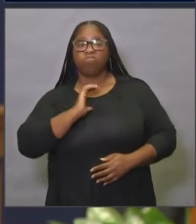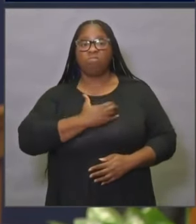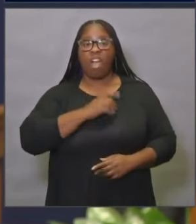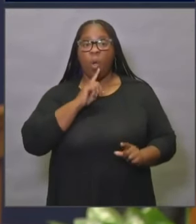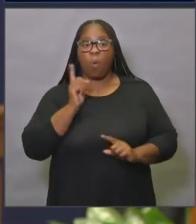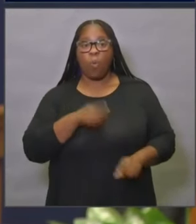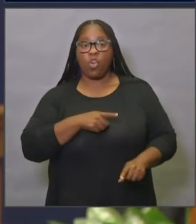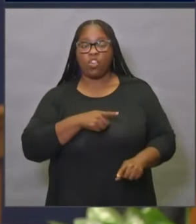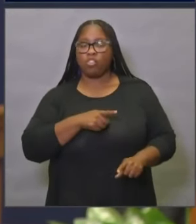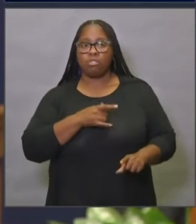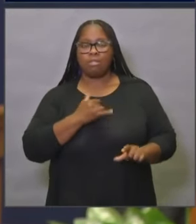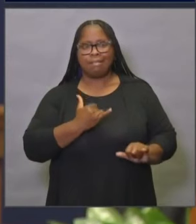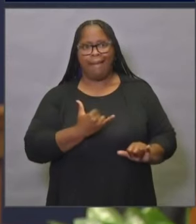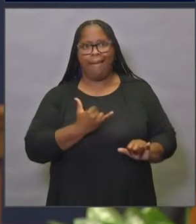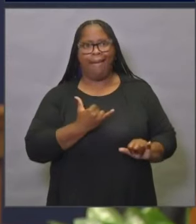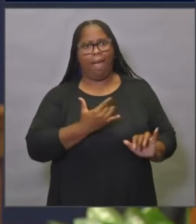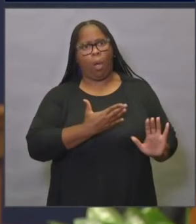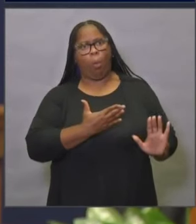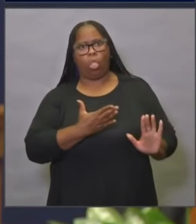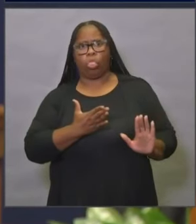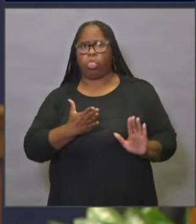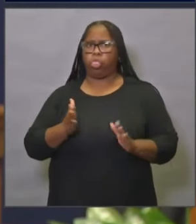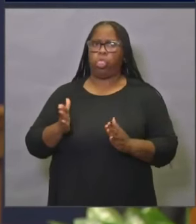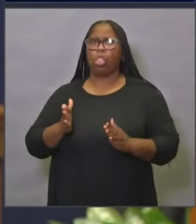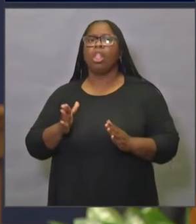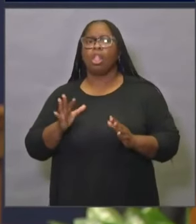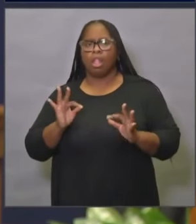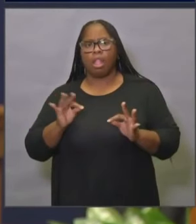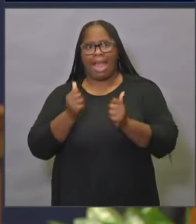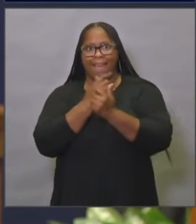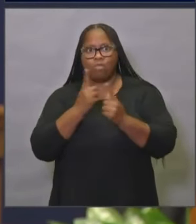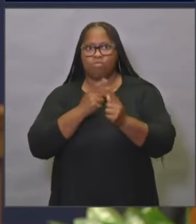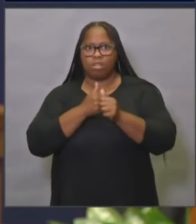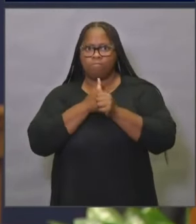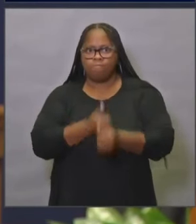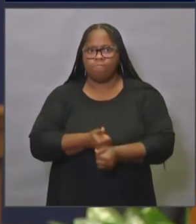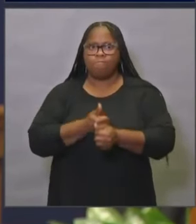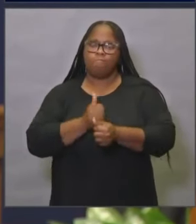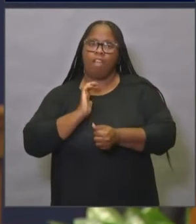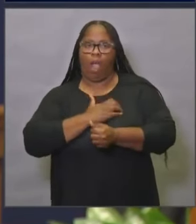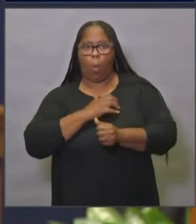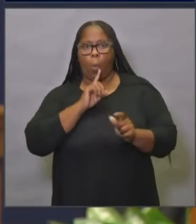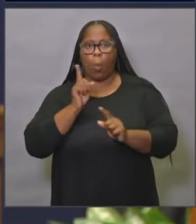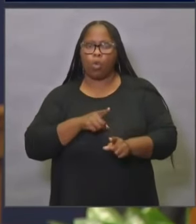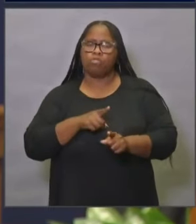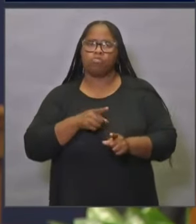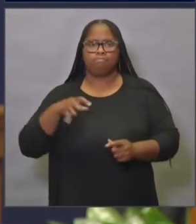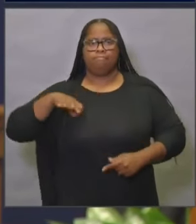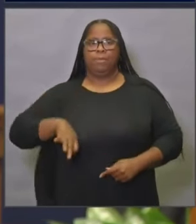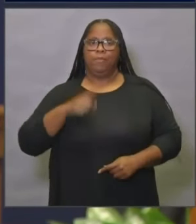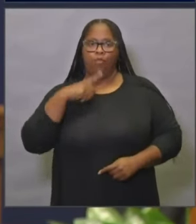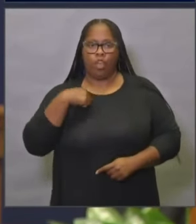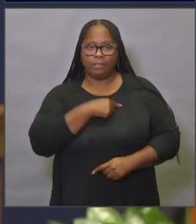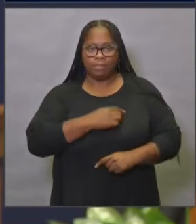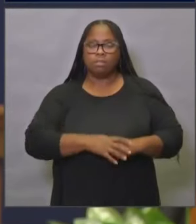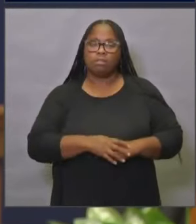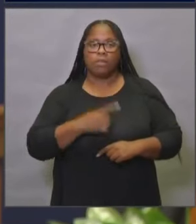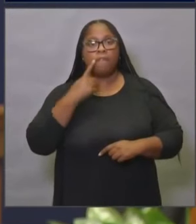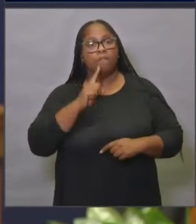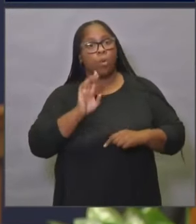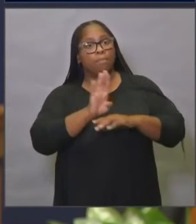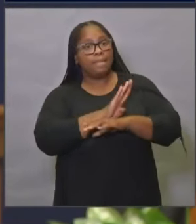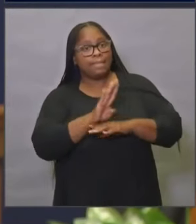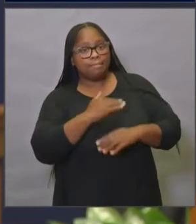into compliance or the majority of them coming into compliance has been helpful. So I think as people, both businesses and the community are looking at this, we're